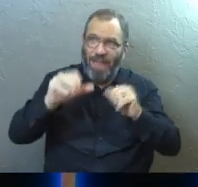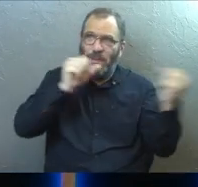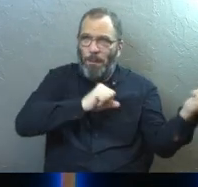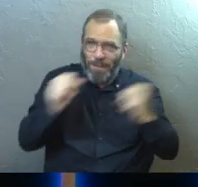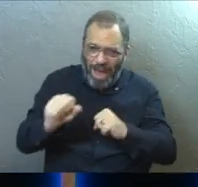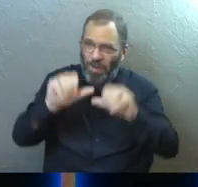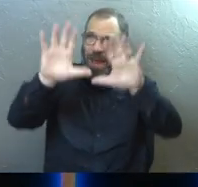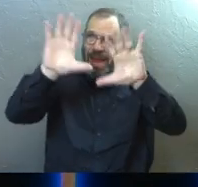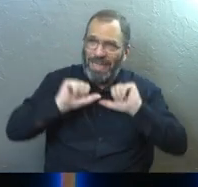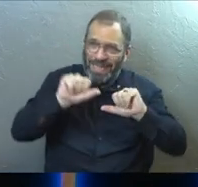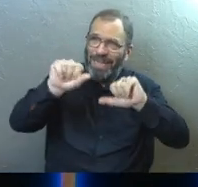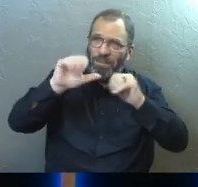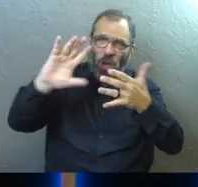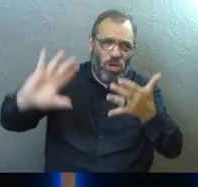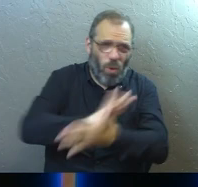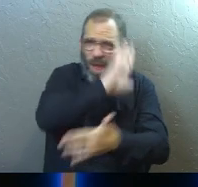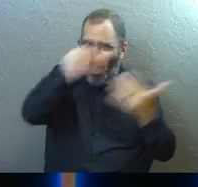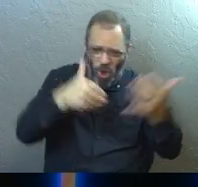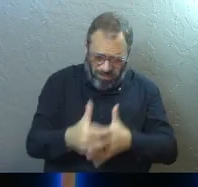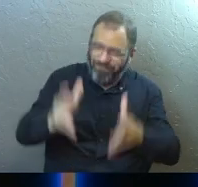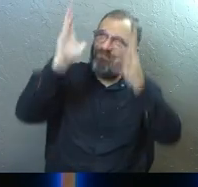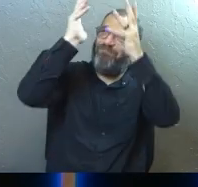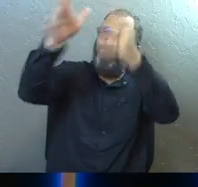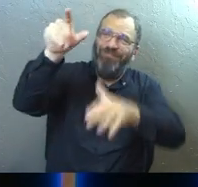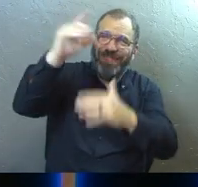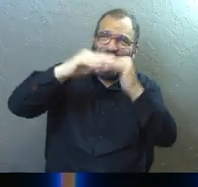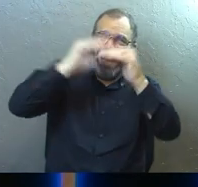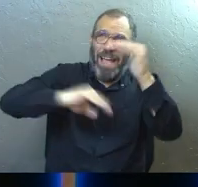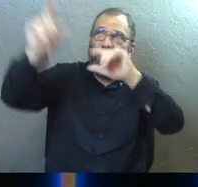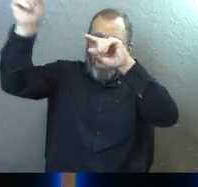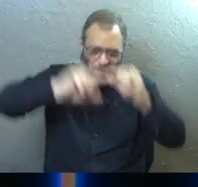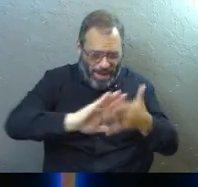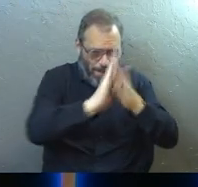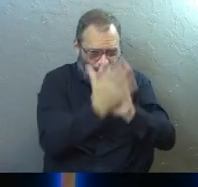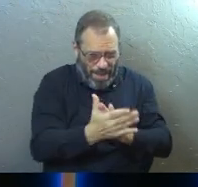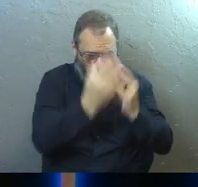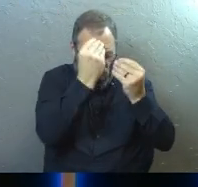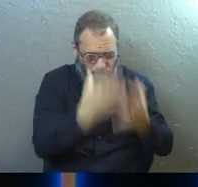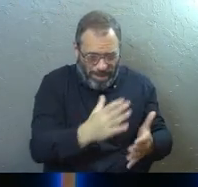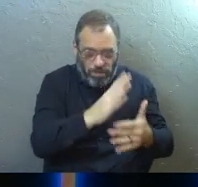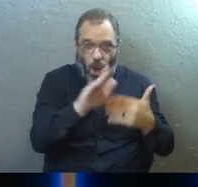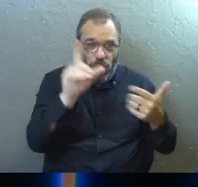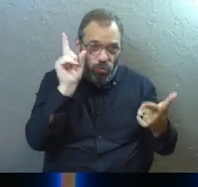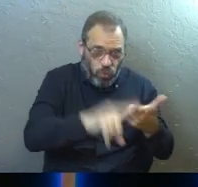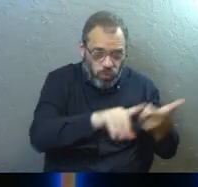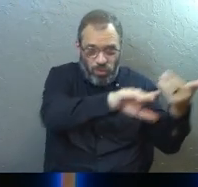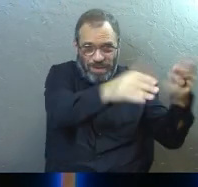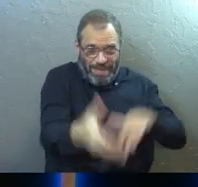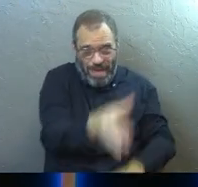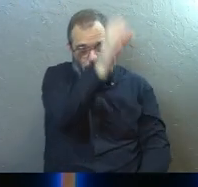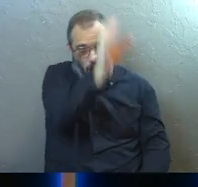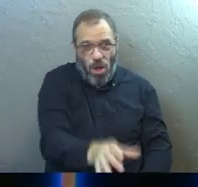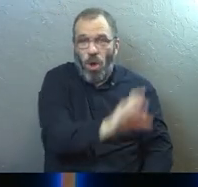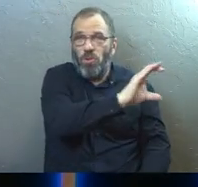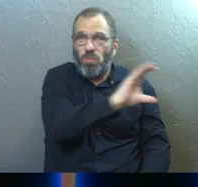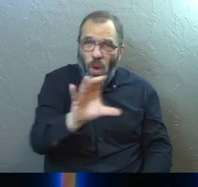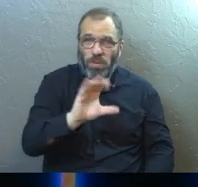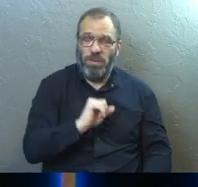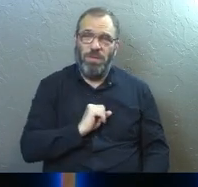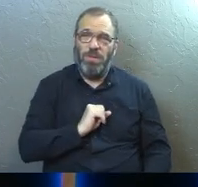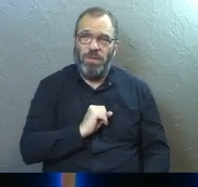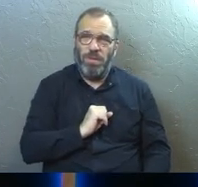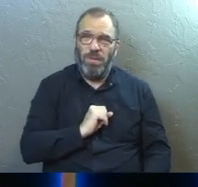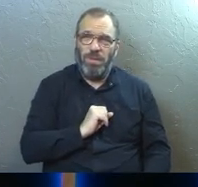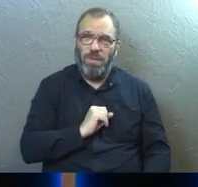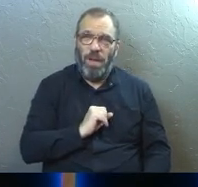his power. He left his glory. He left all of this stuff behind and he became obedient all the way to death, even death on a cross.